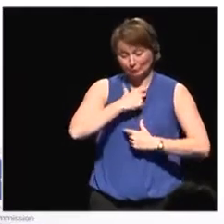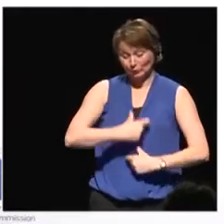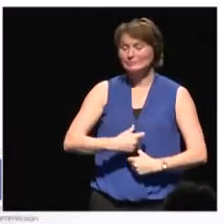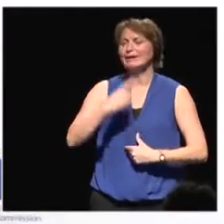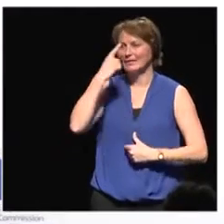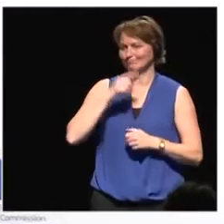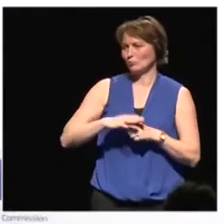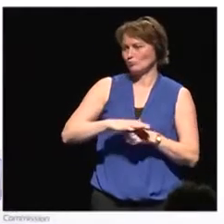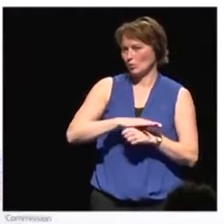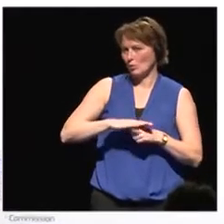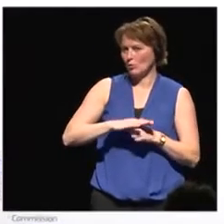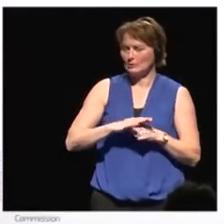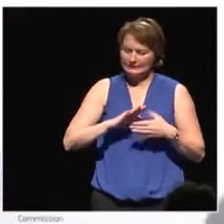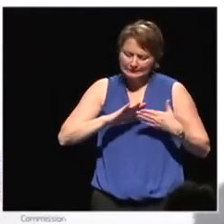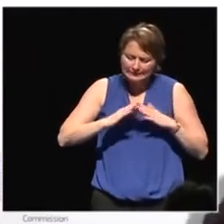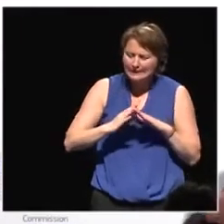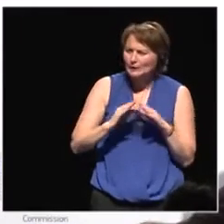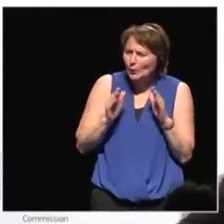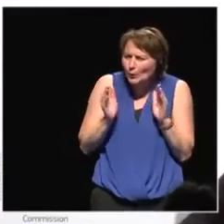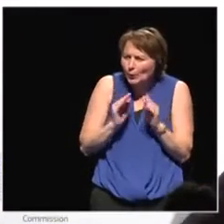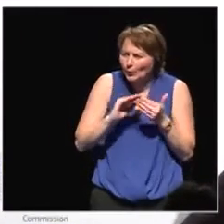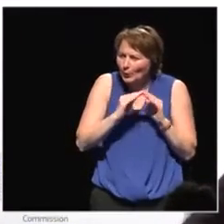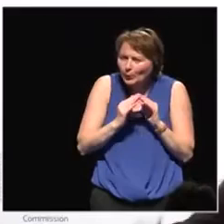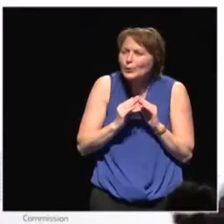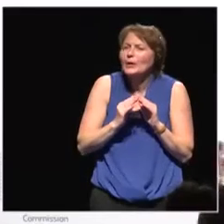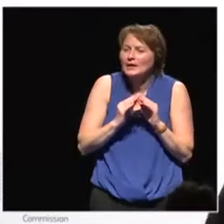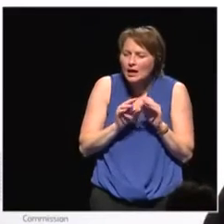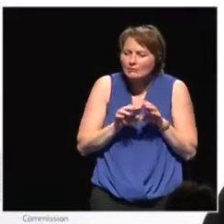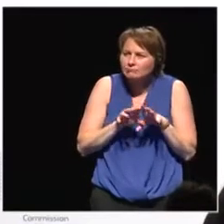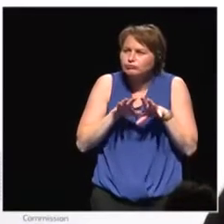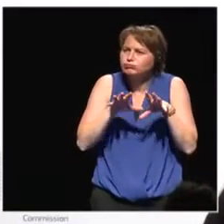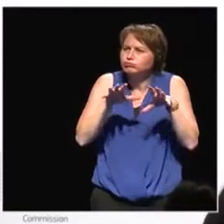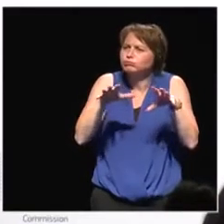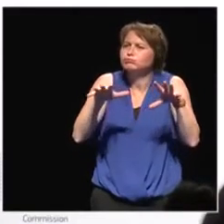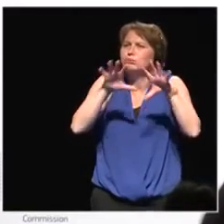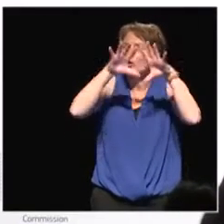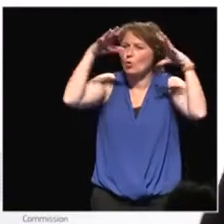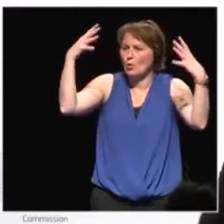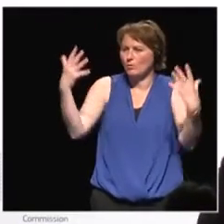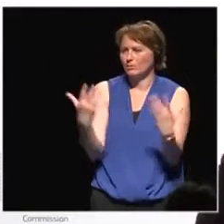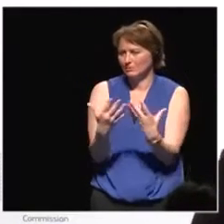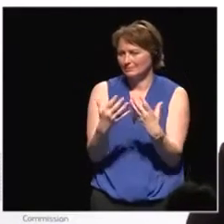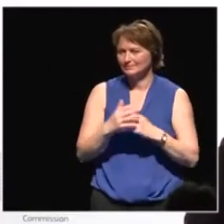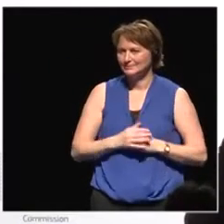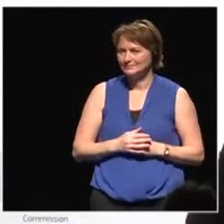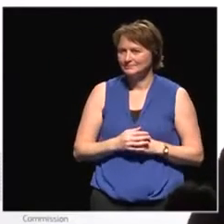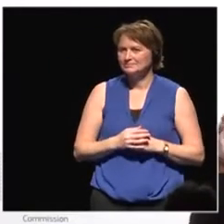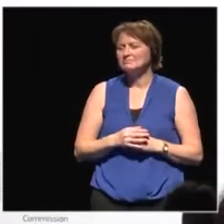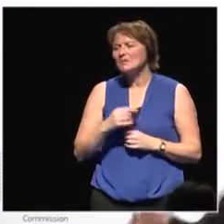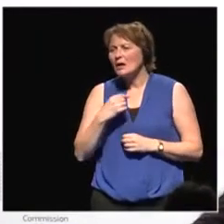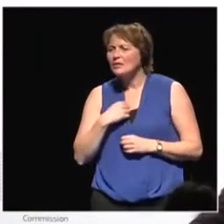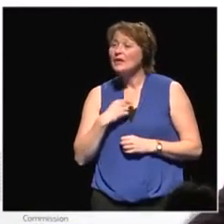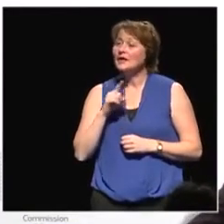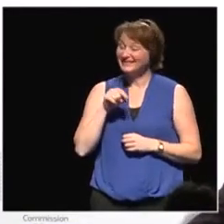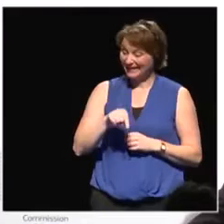and villages to cultivate citizenship. And these citizenships, sooner or later, will